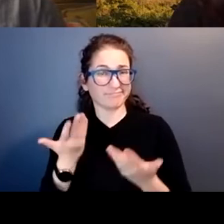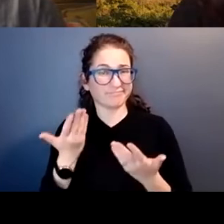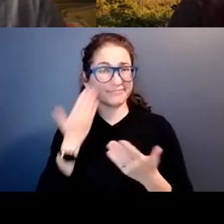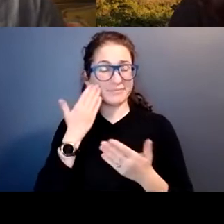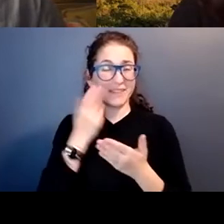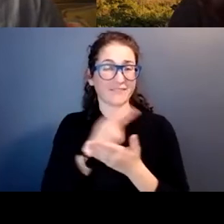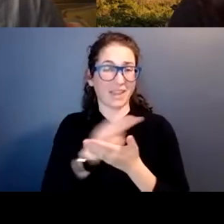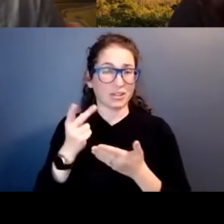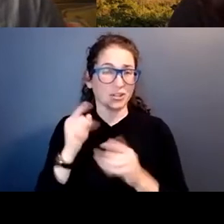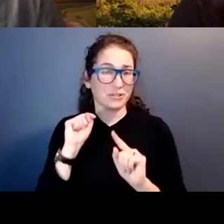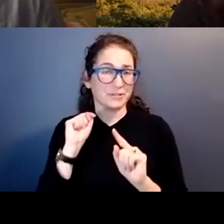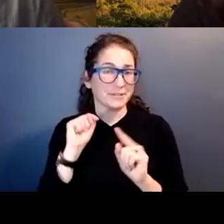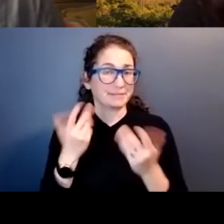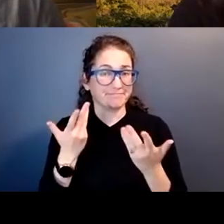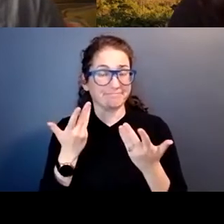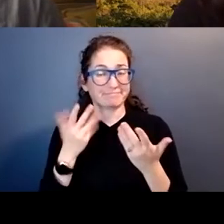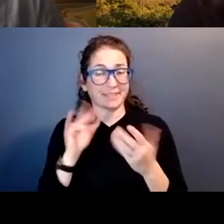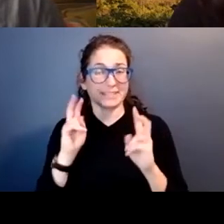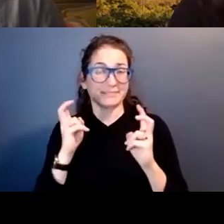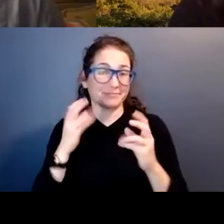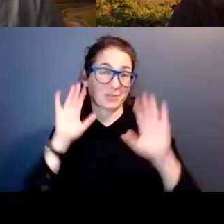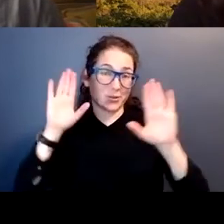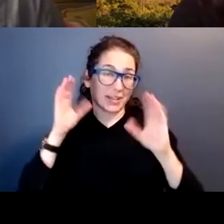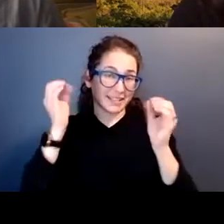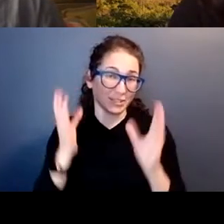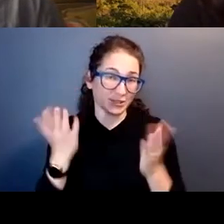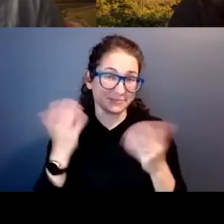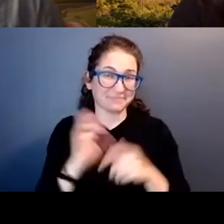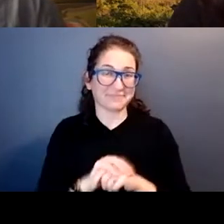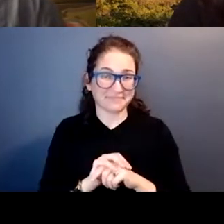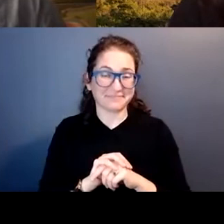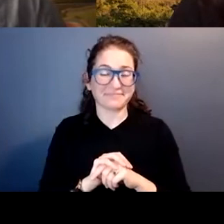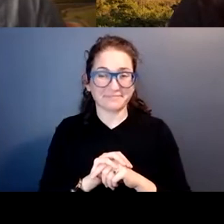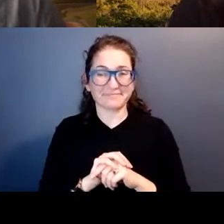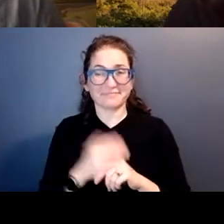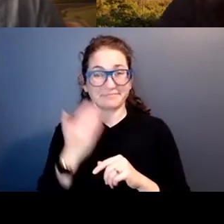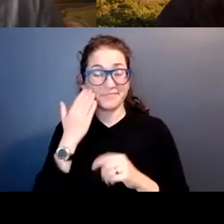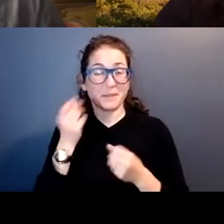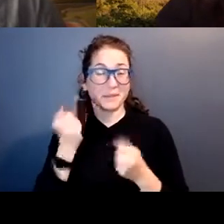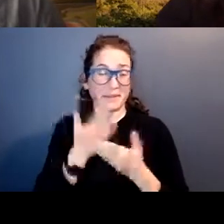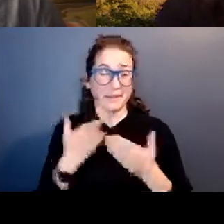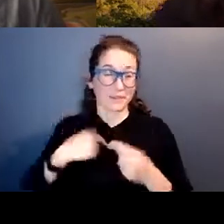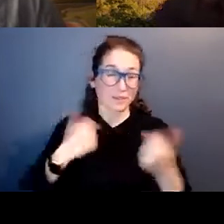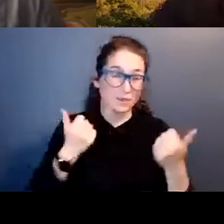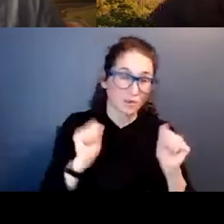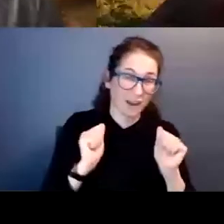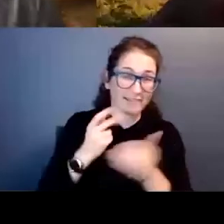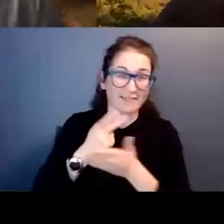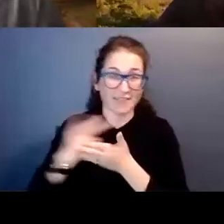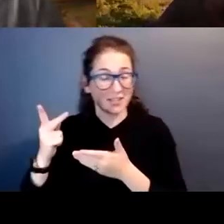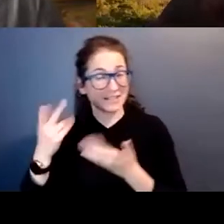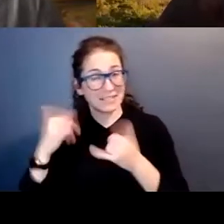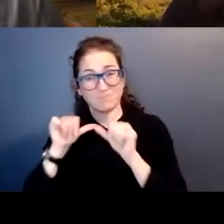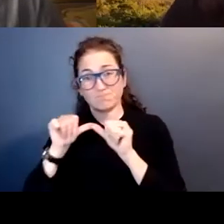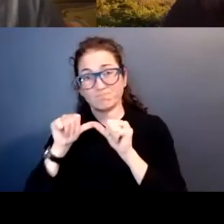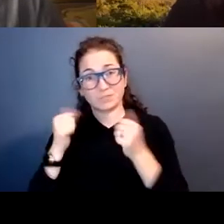a great teacher. So the many things that we tried and failed, we kept on trying